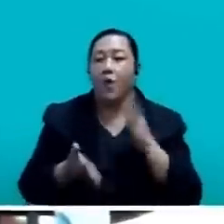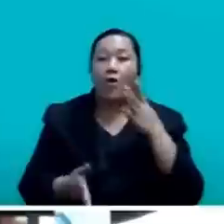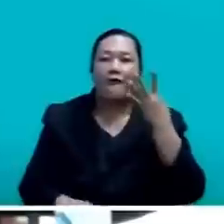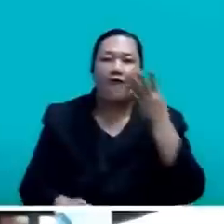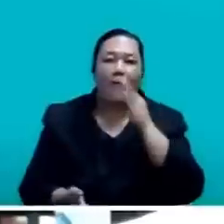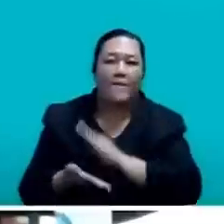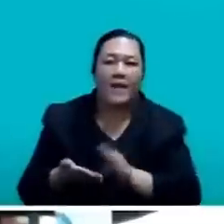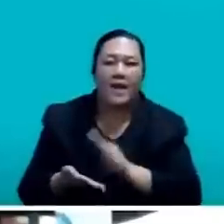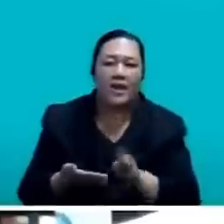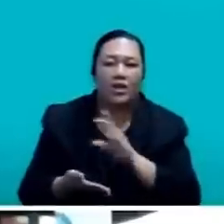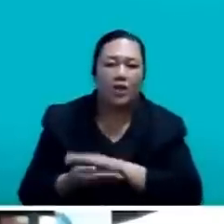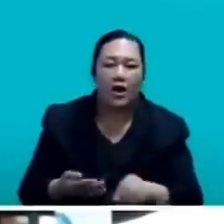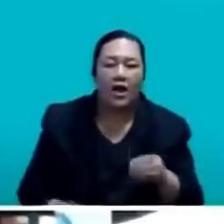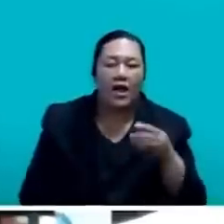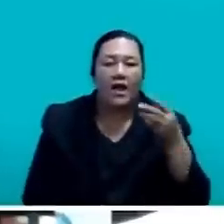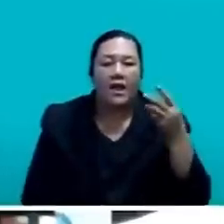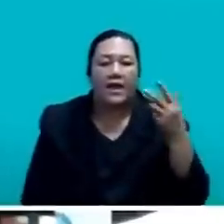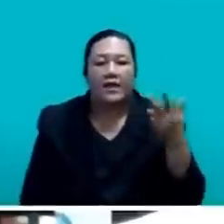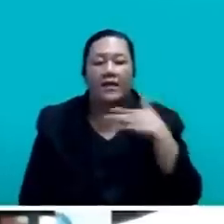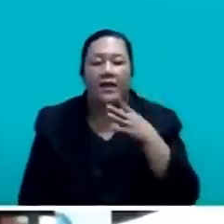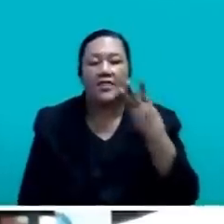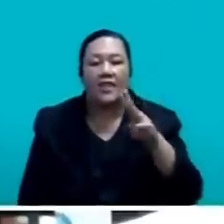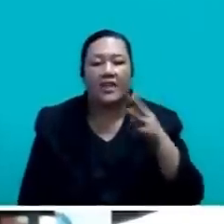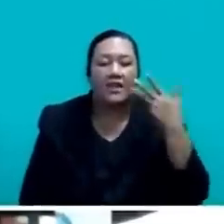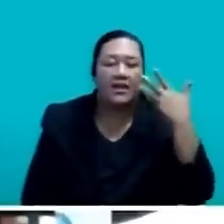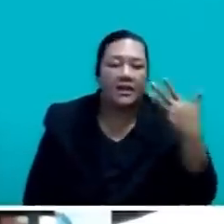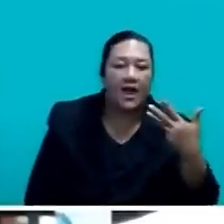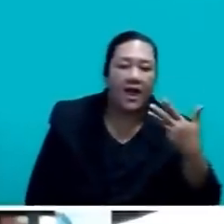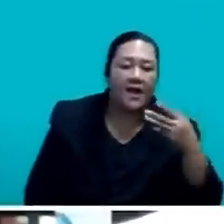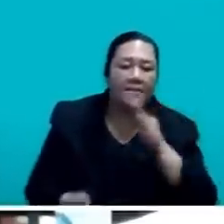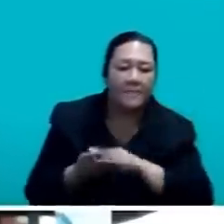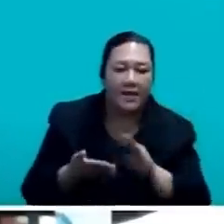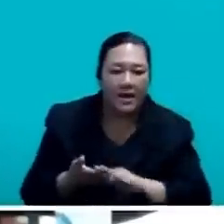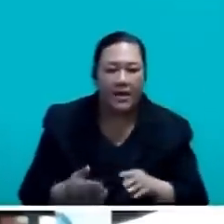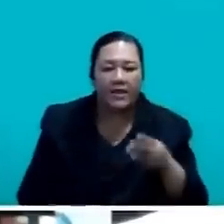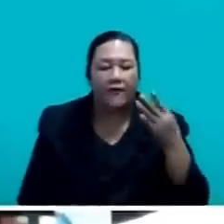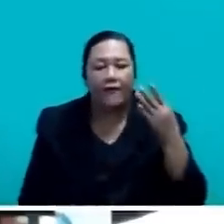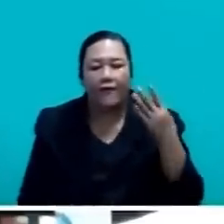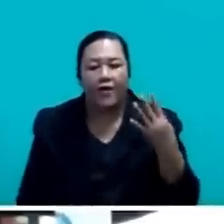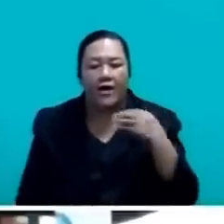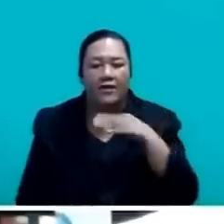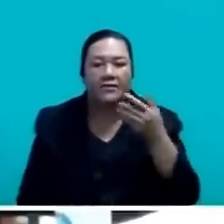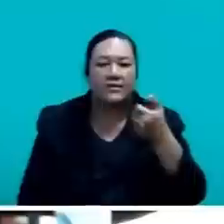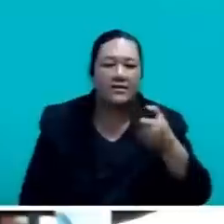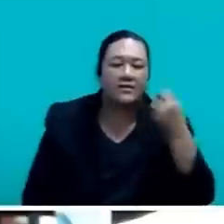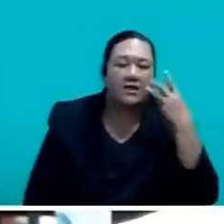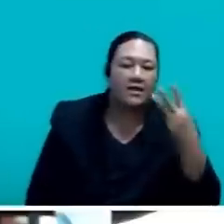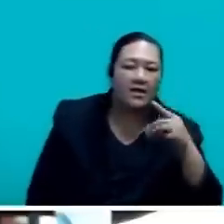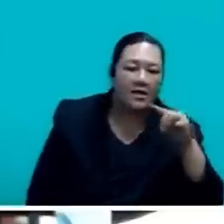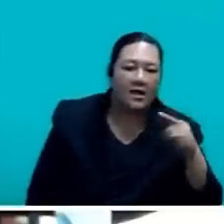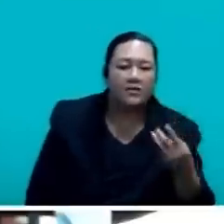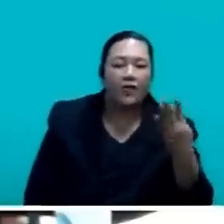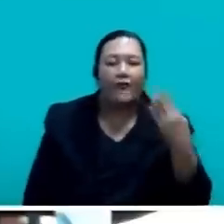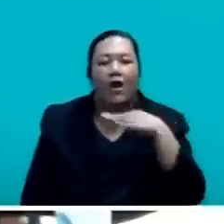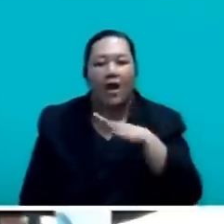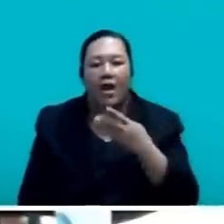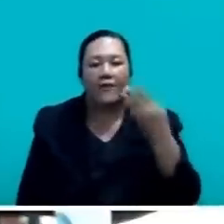$839,463,414,